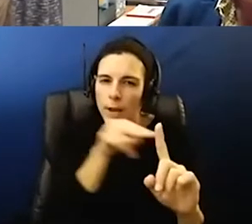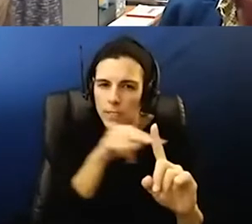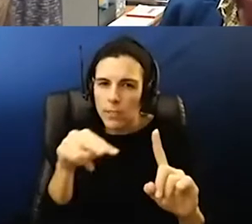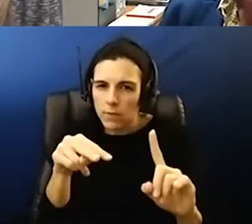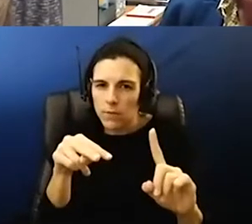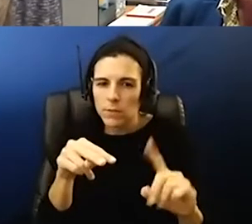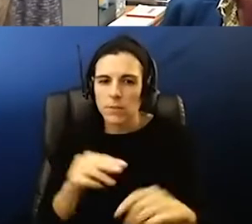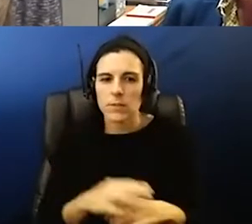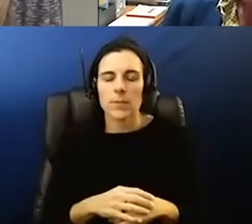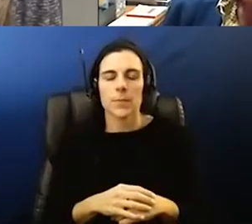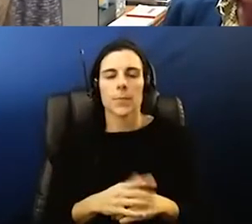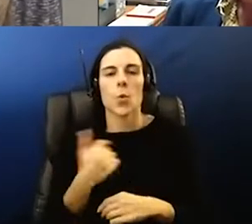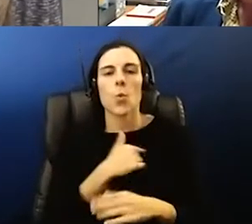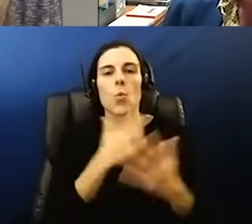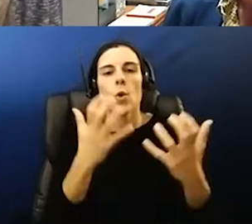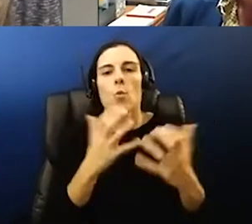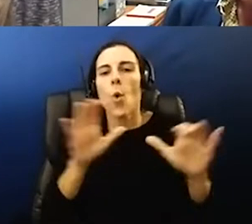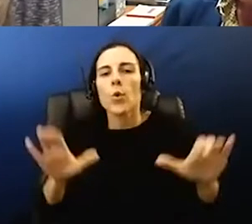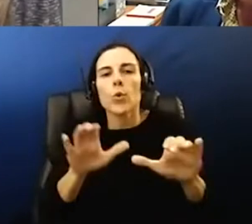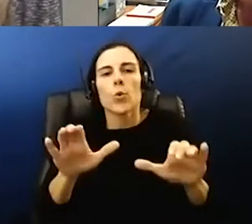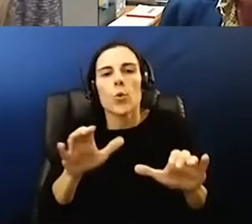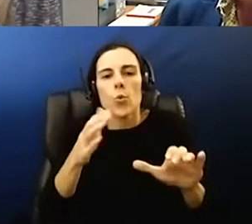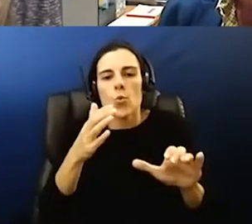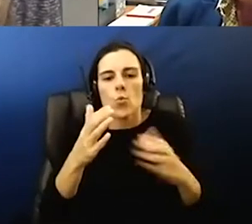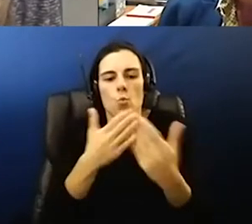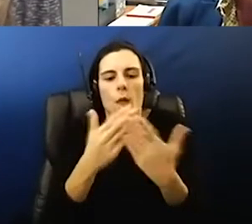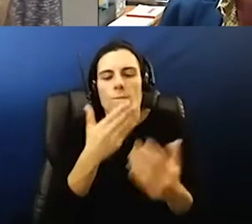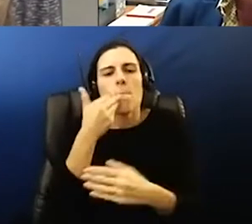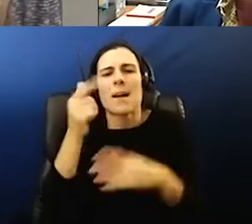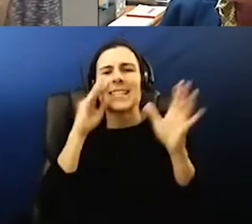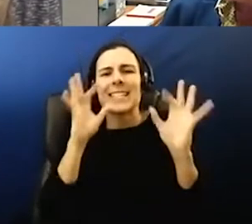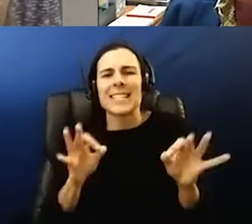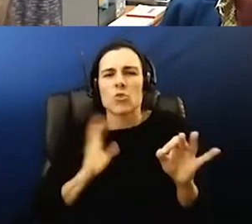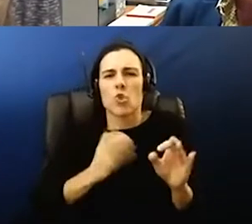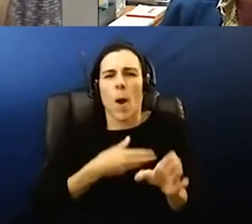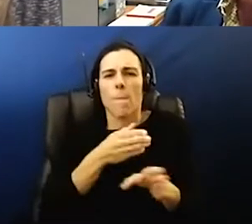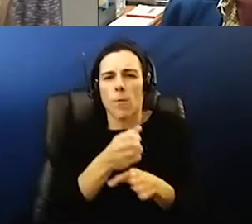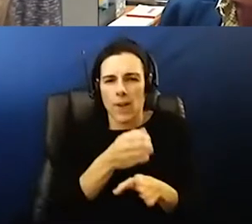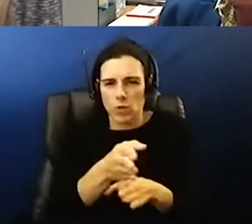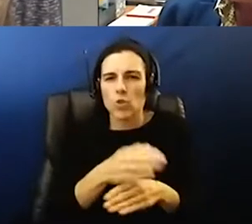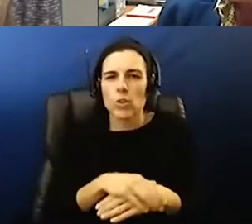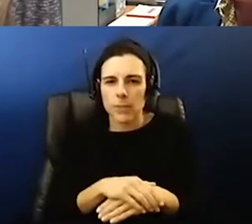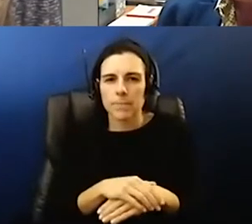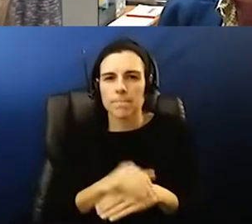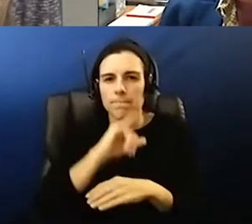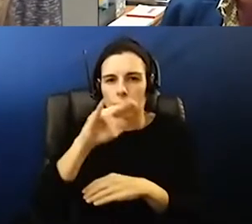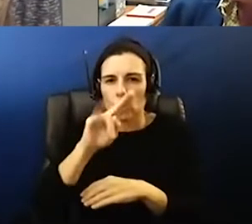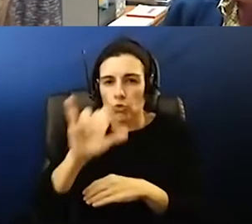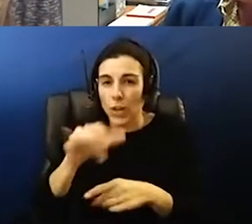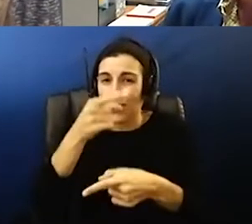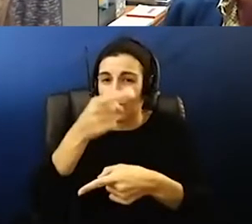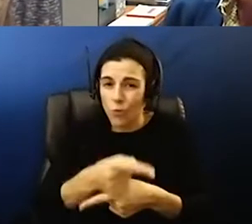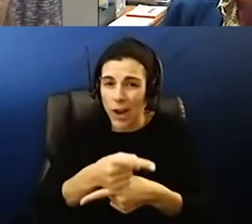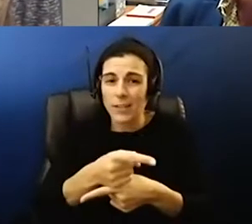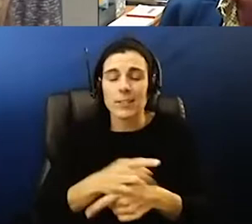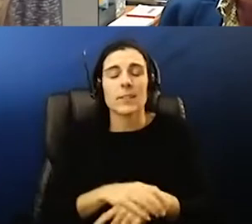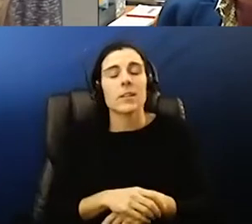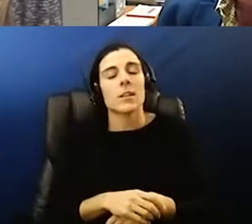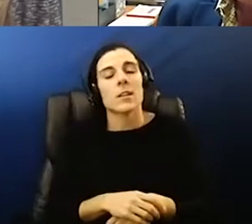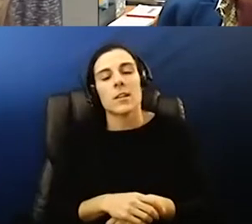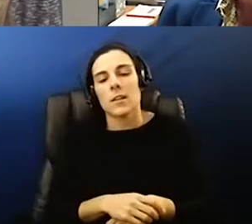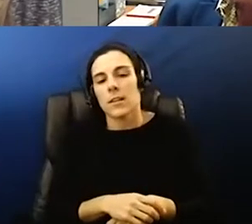field is is the best decision and you're jenny you're very very correct that unfortunately will not make everyone